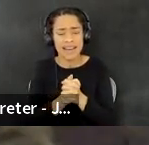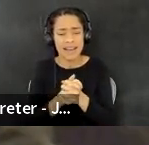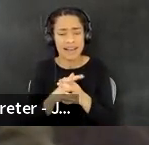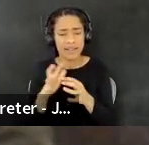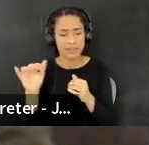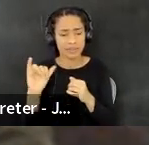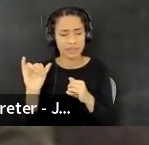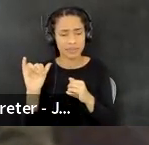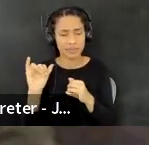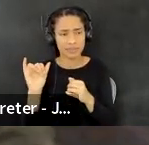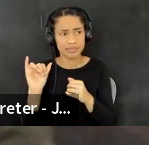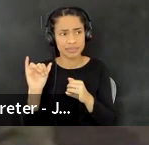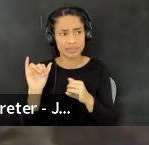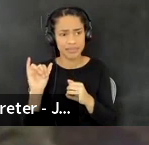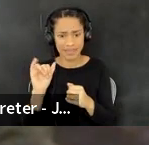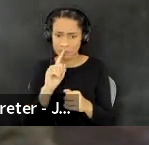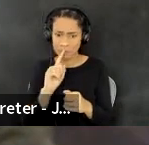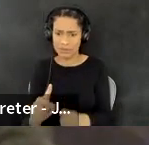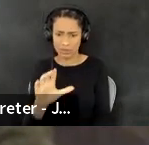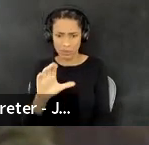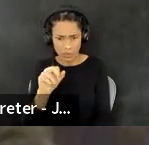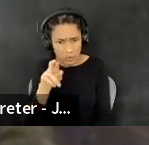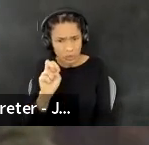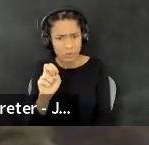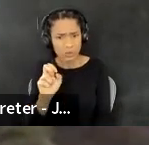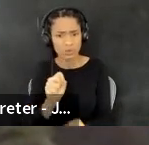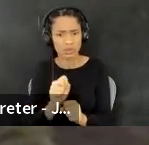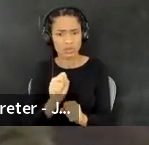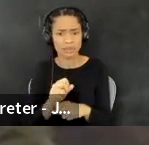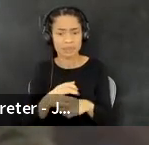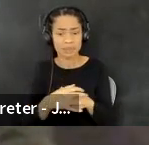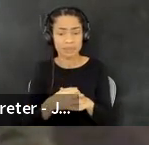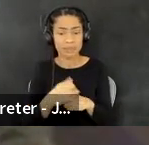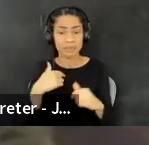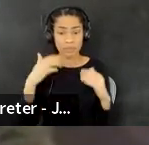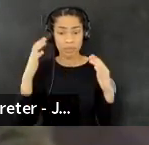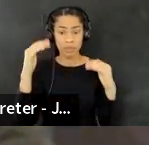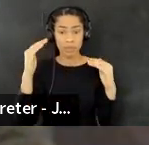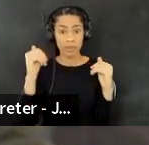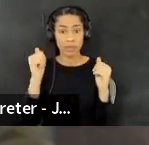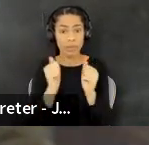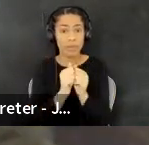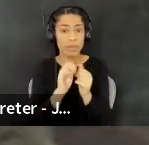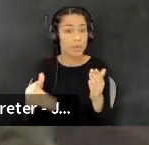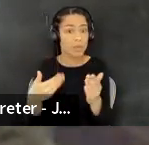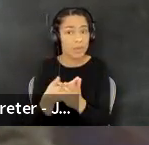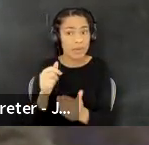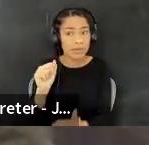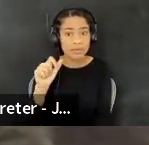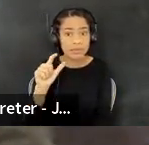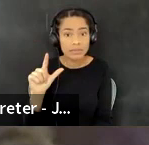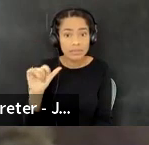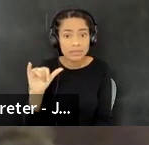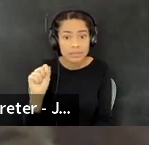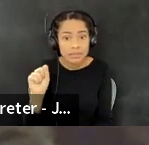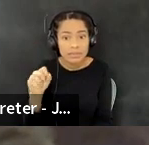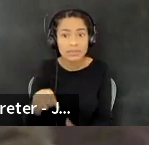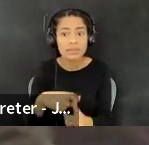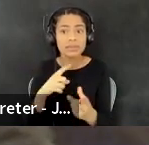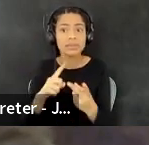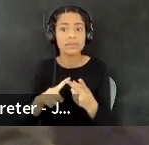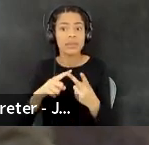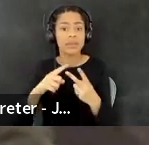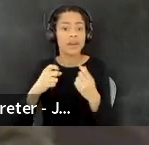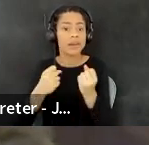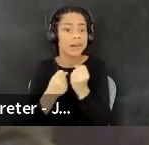it, you know, it's, it's core work. Um, and, and what I hope with the folks, with the allies and accomplices and settler folks who join